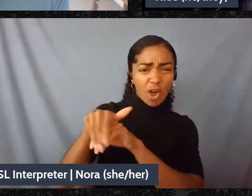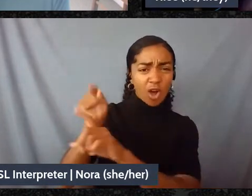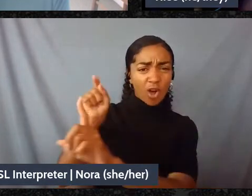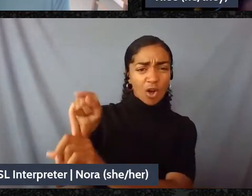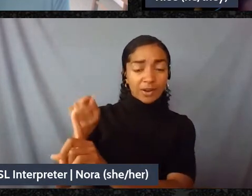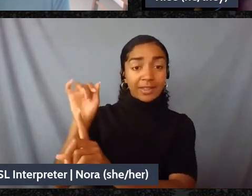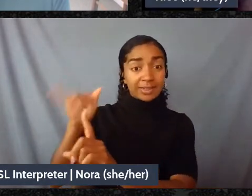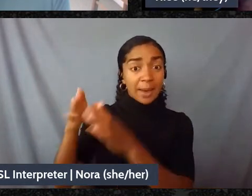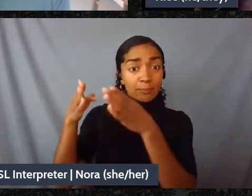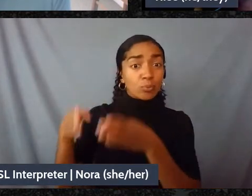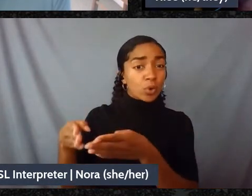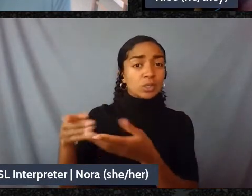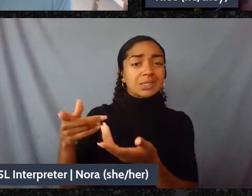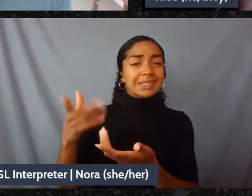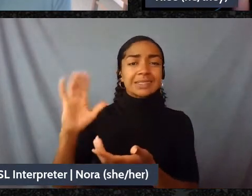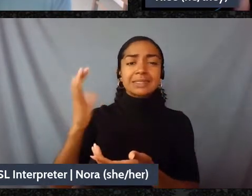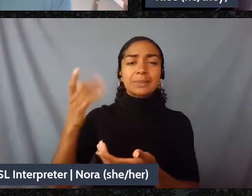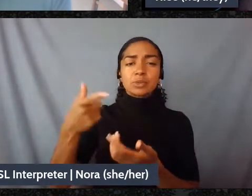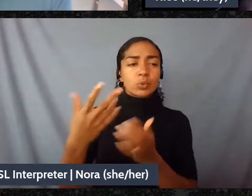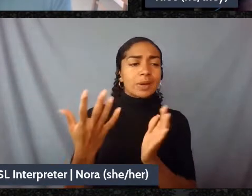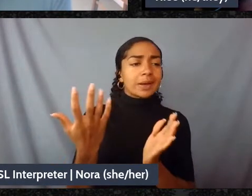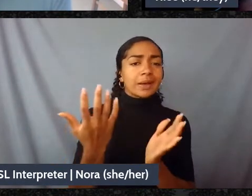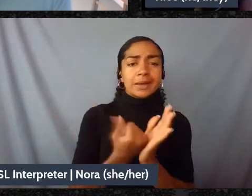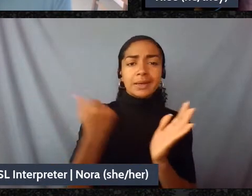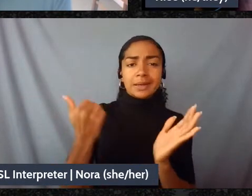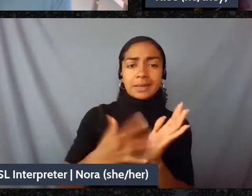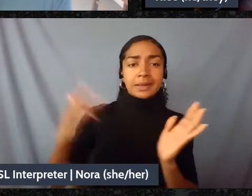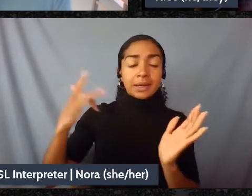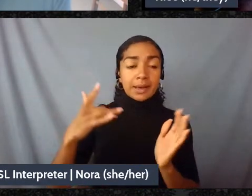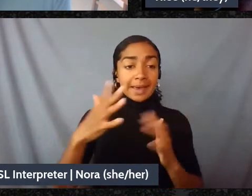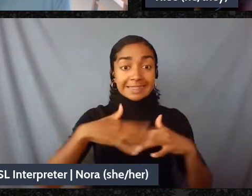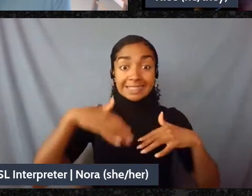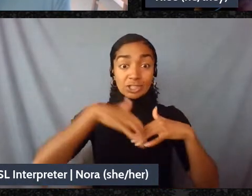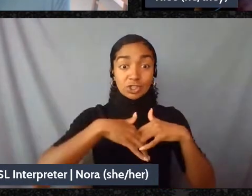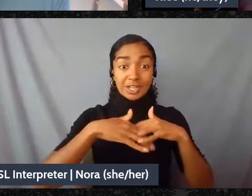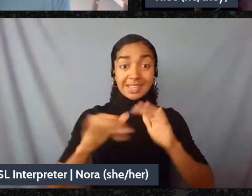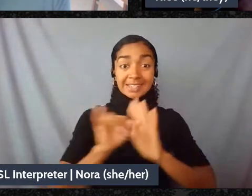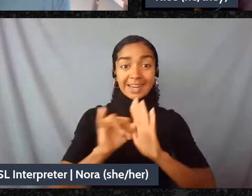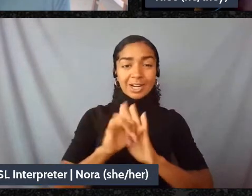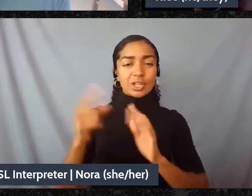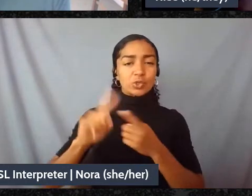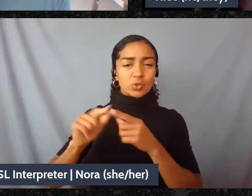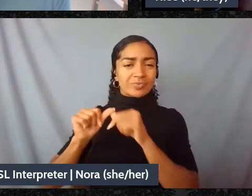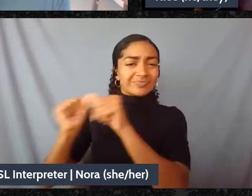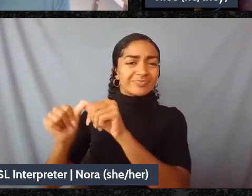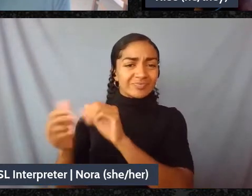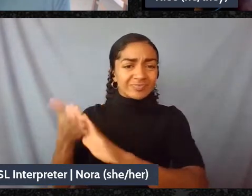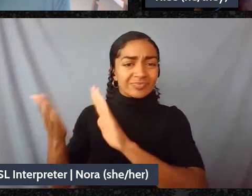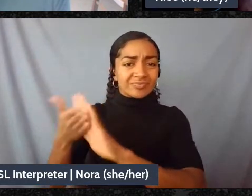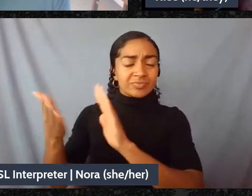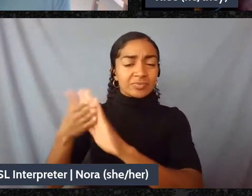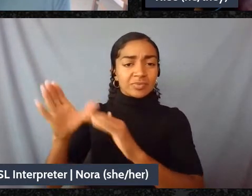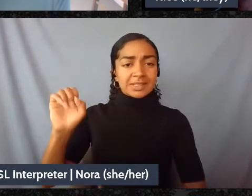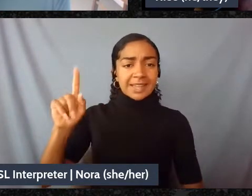maintain settler colonial order. You know, just around the Navajo Nation, we have 523 abandoned uranium mines.